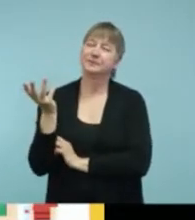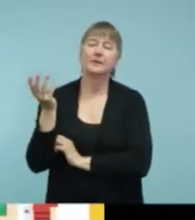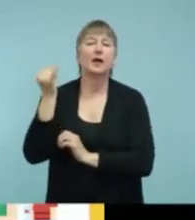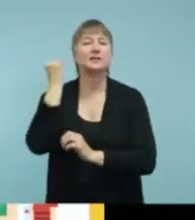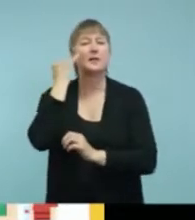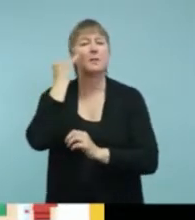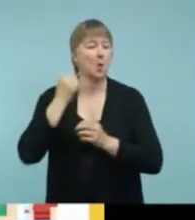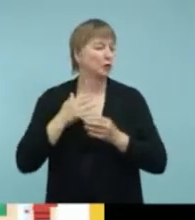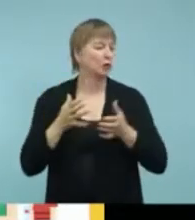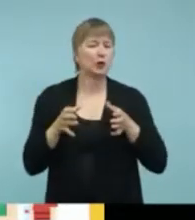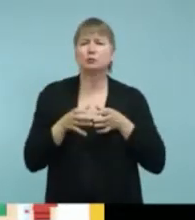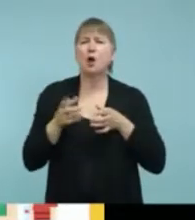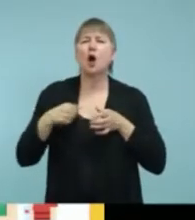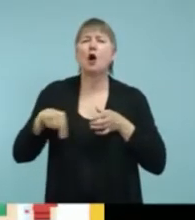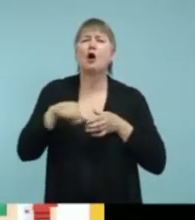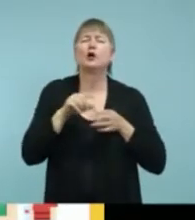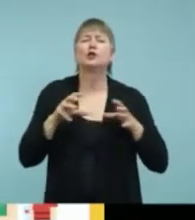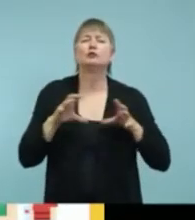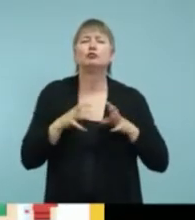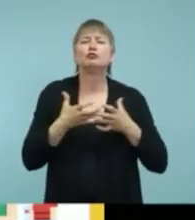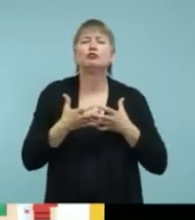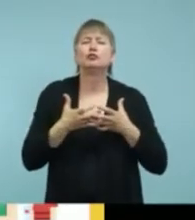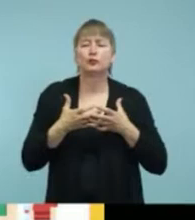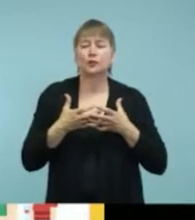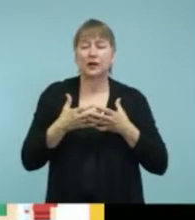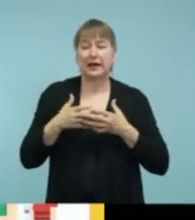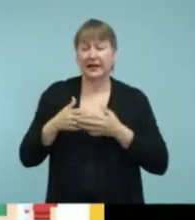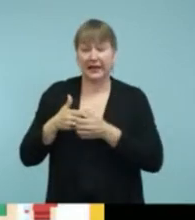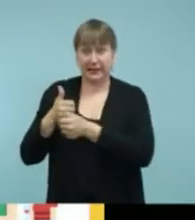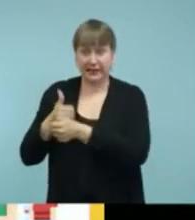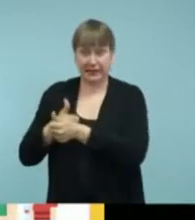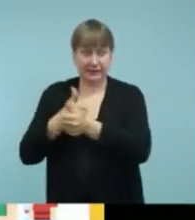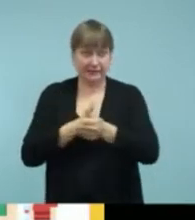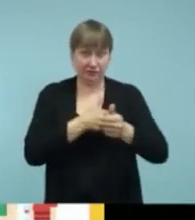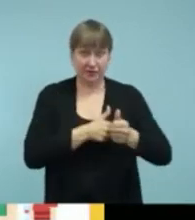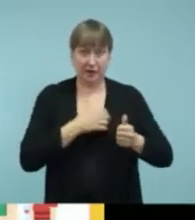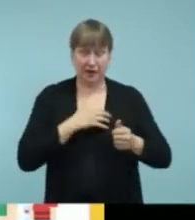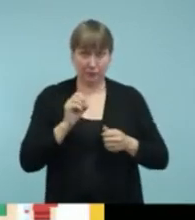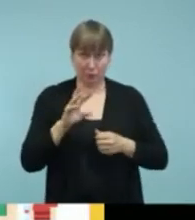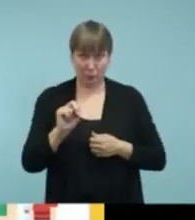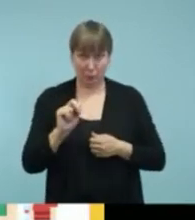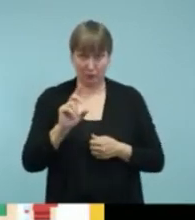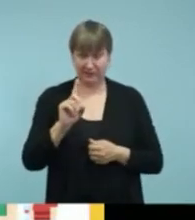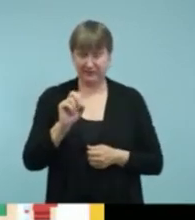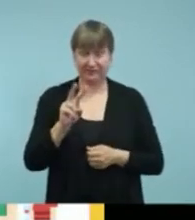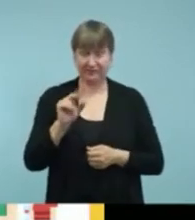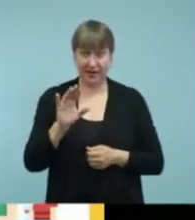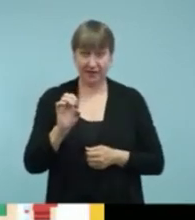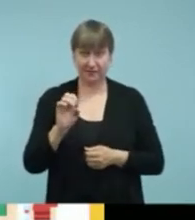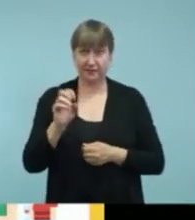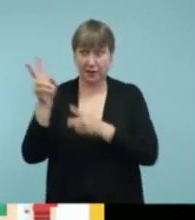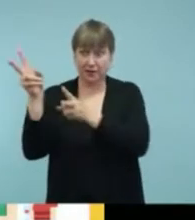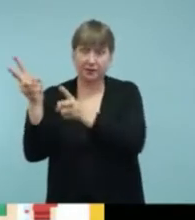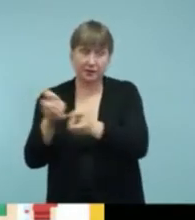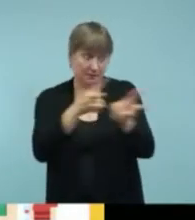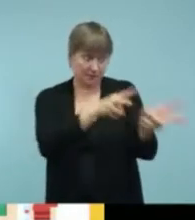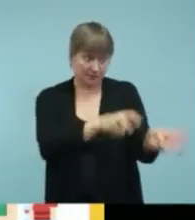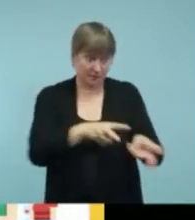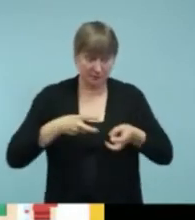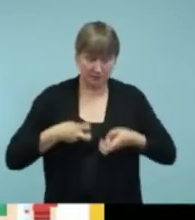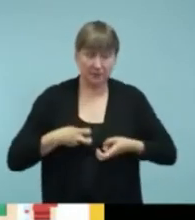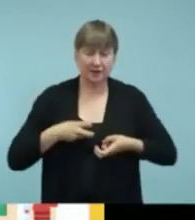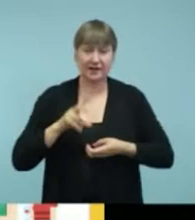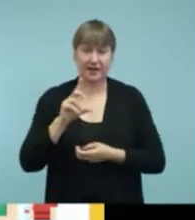setting. Each person will have a device with Ava loaded onto it. We will